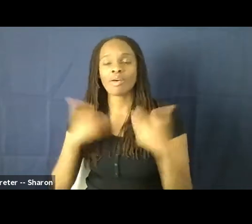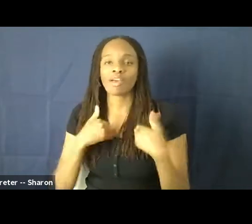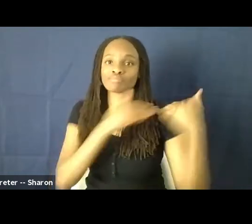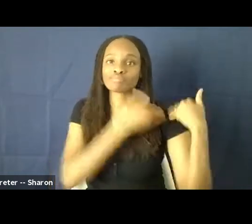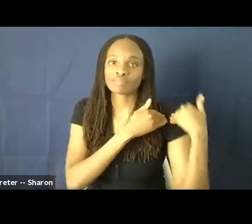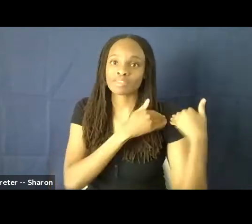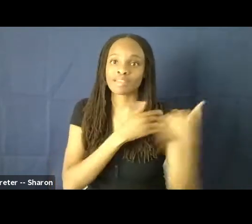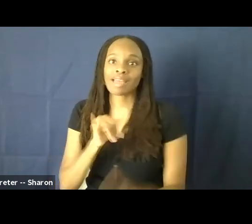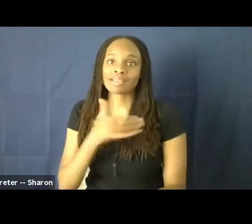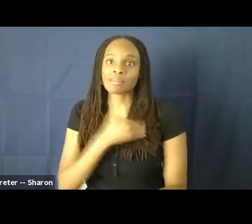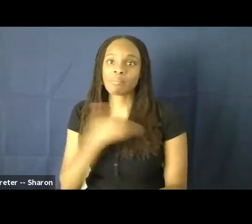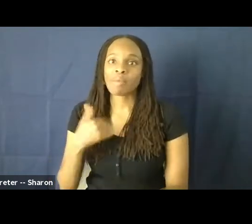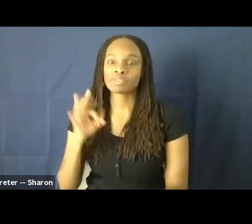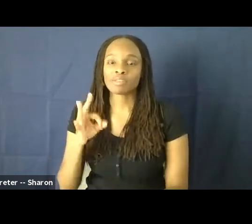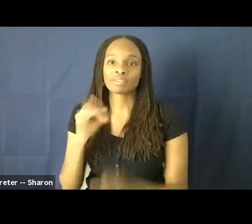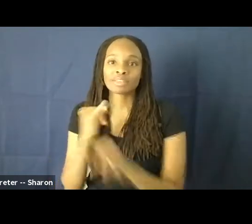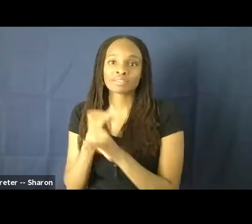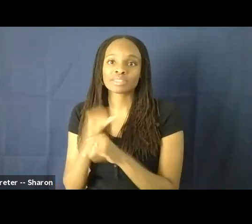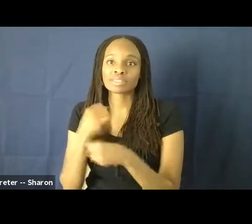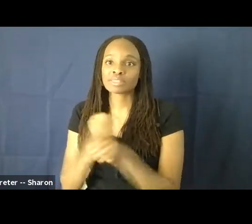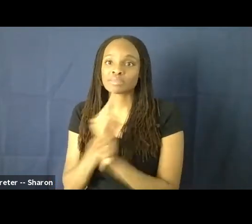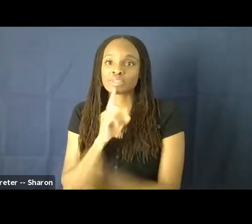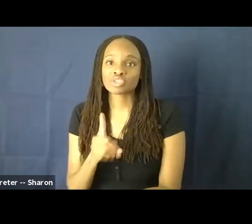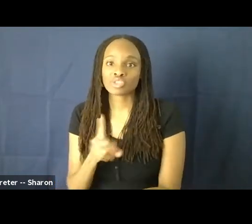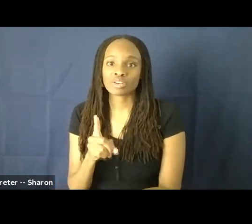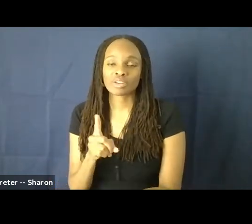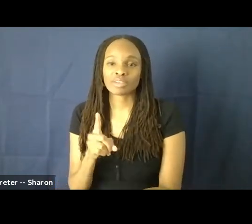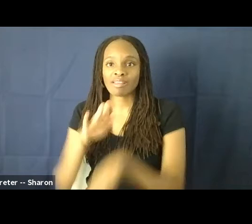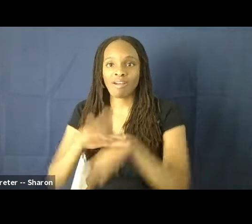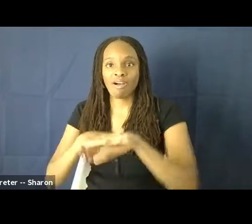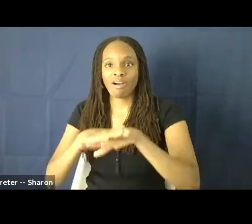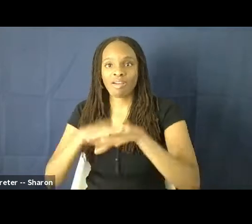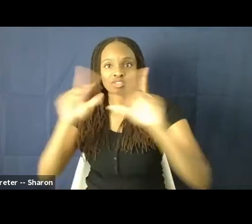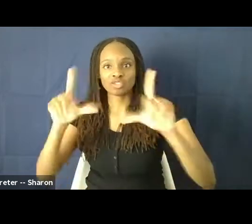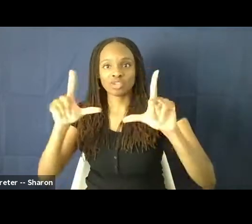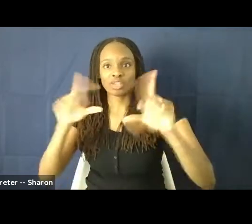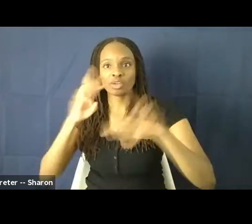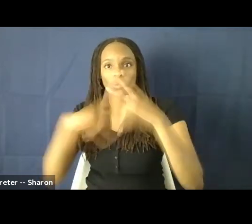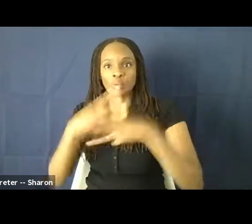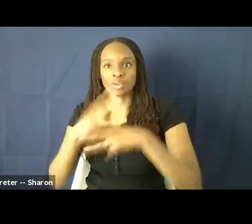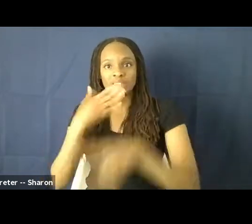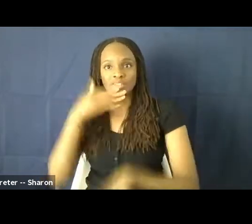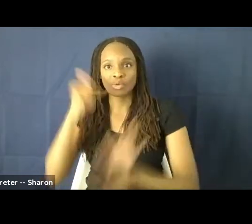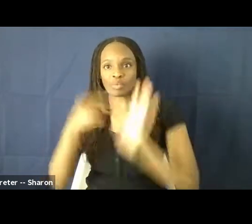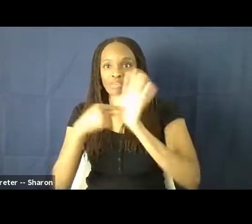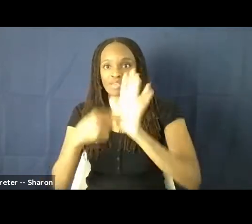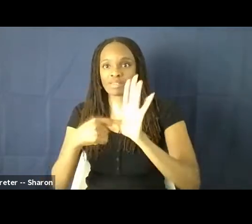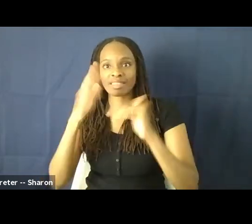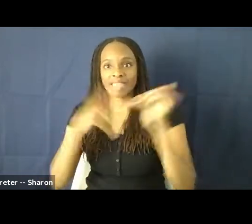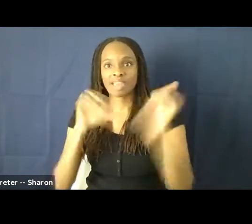members of the industry to make sure that the on-screen worlds are better reflective of the world off-screen.